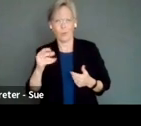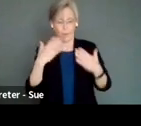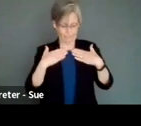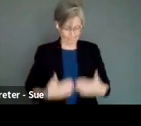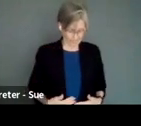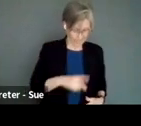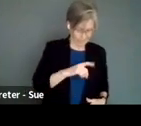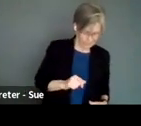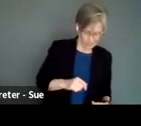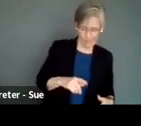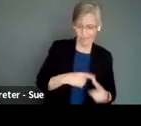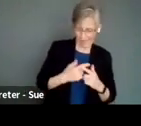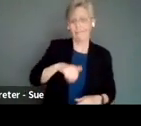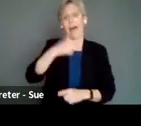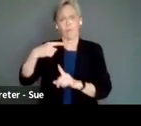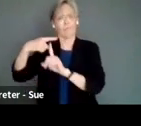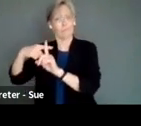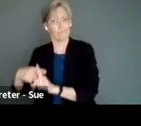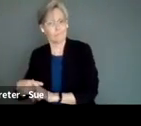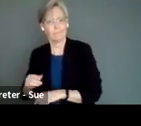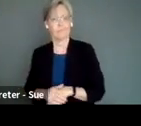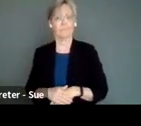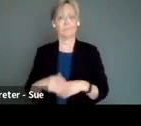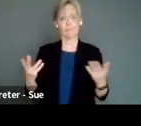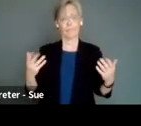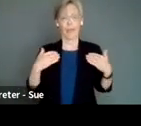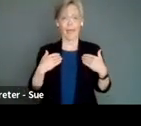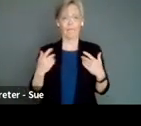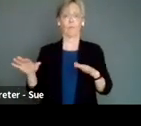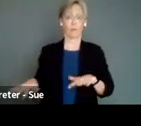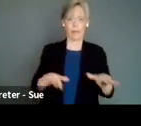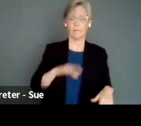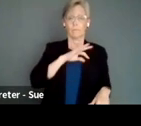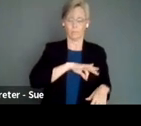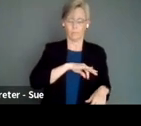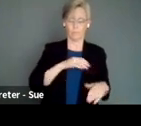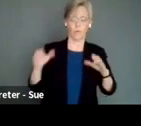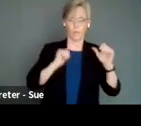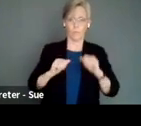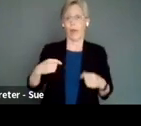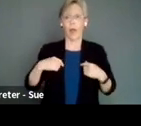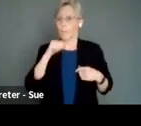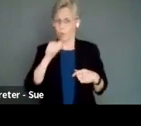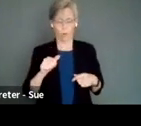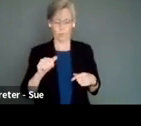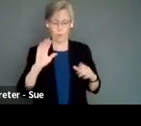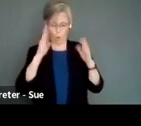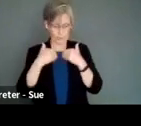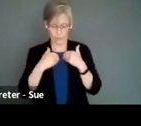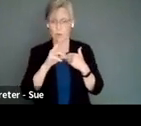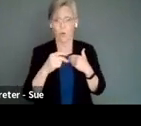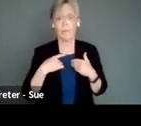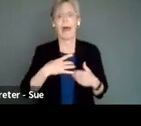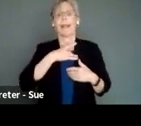performances. Anyway, so relaxed performances from a patron perspective. I'm not autistic, but I absolutely love relaxed